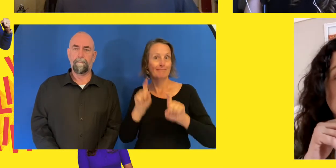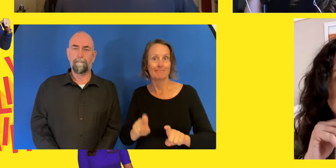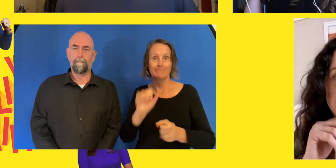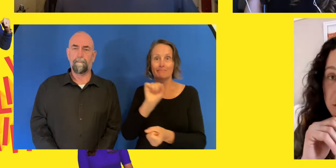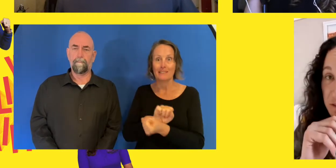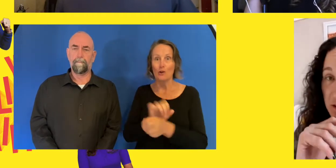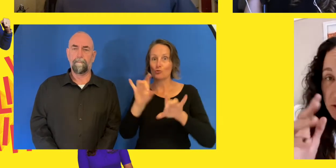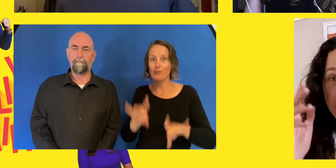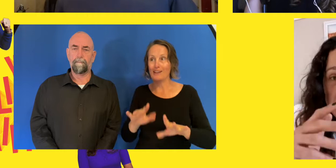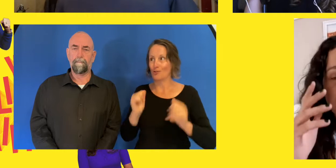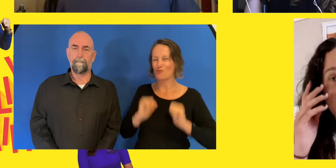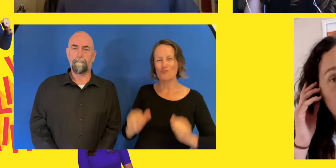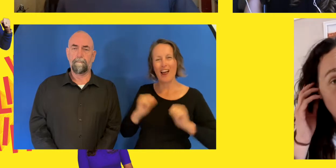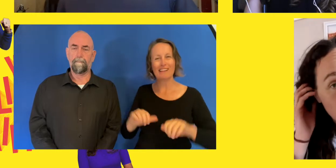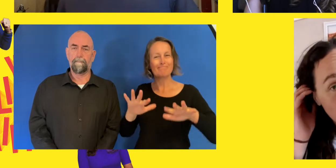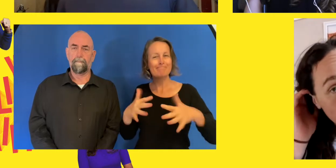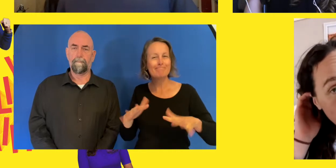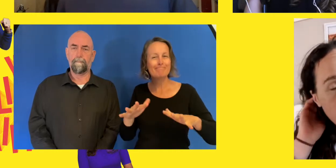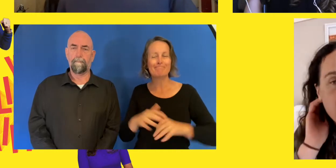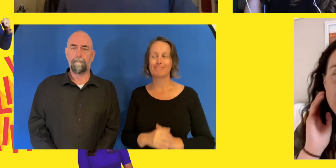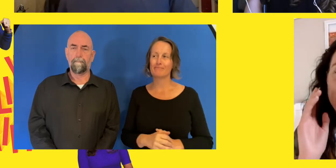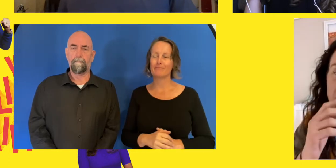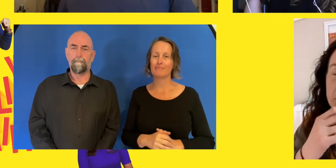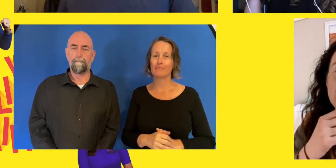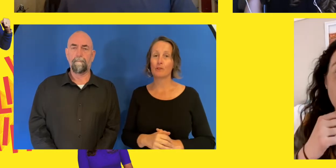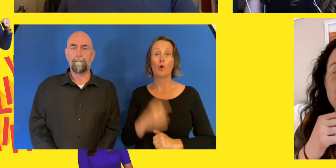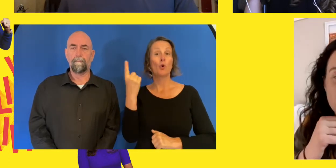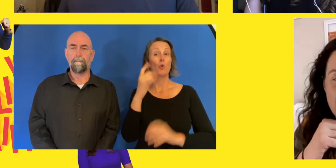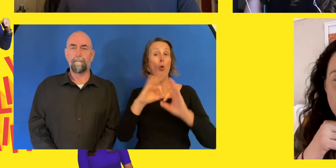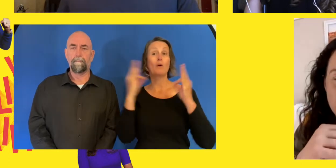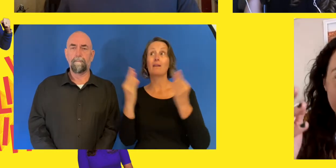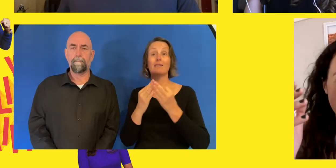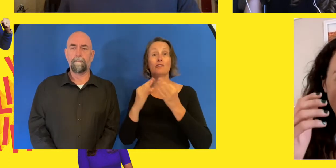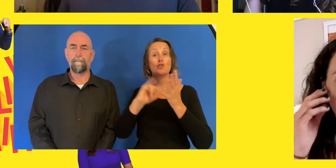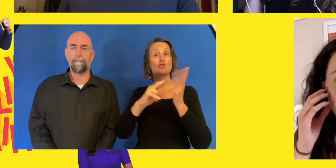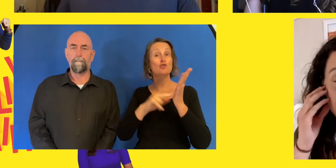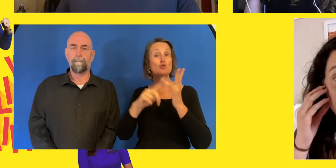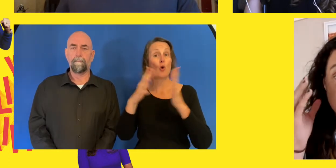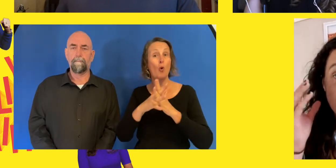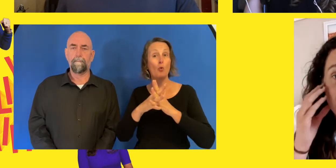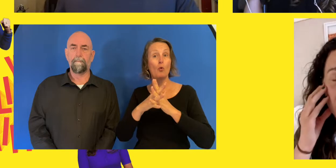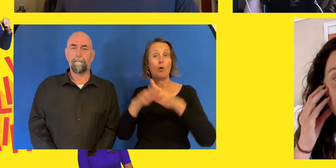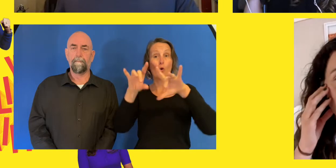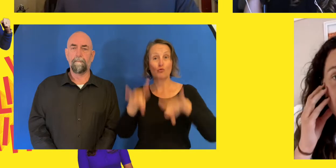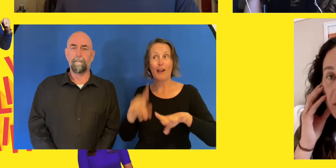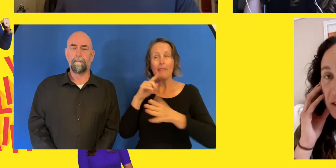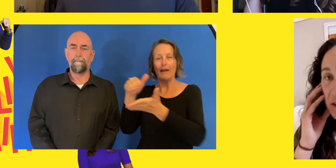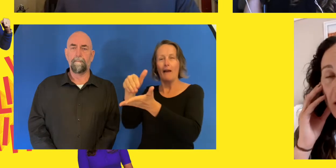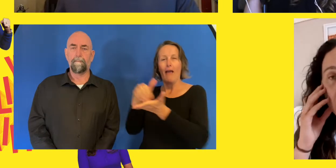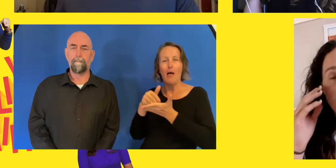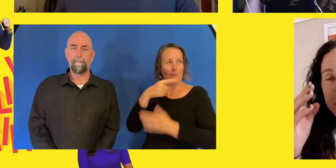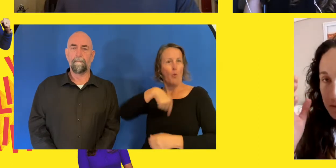Credit to Snow Australia and everybody who's actually given us the best possible training we could have been receiving in Australia.